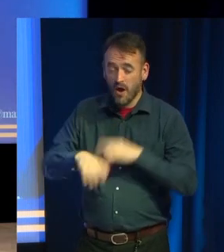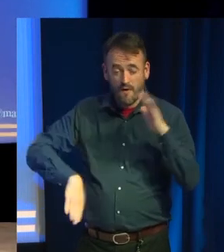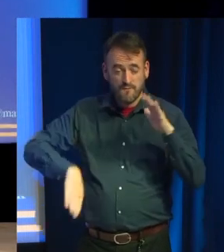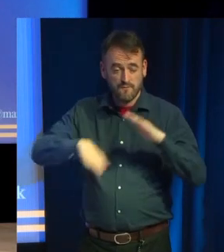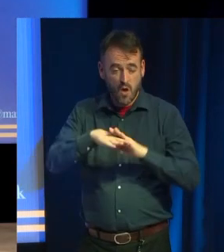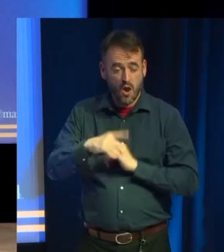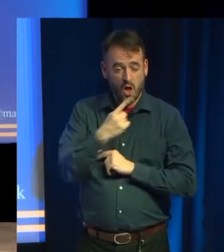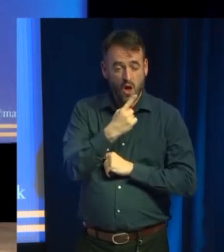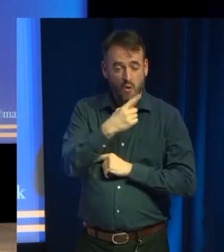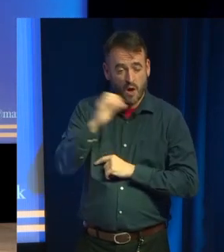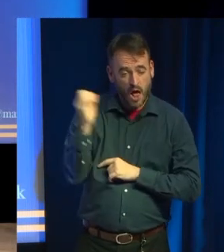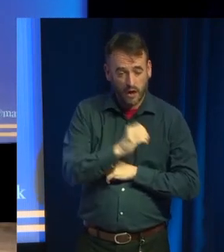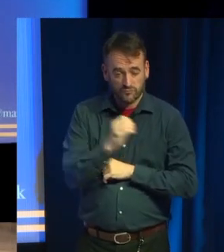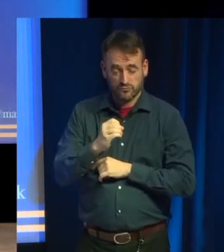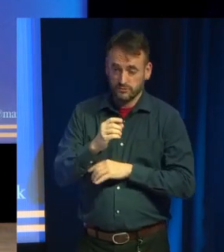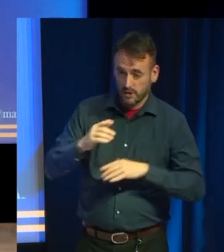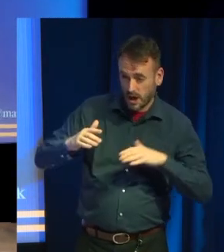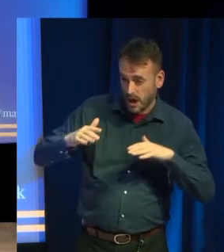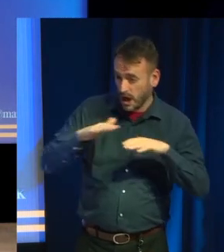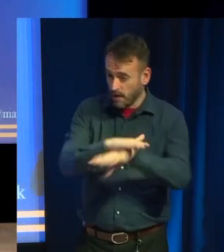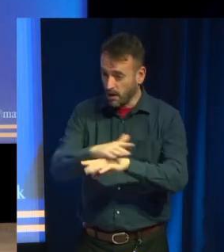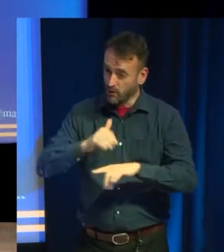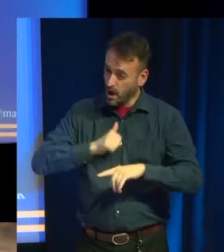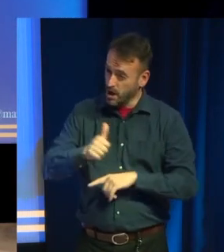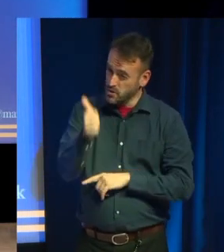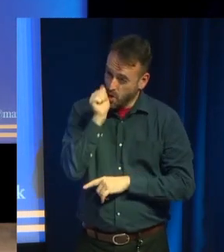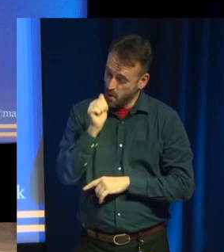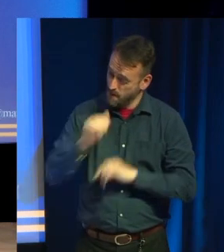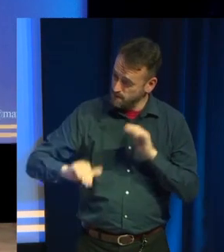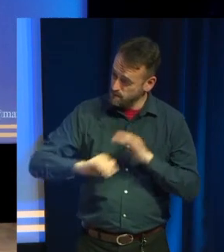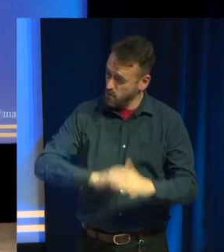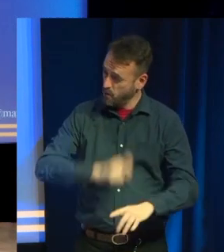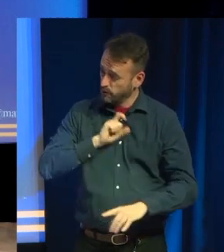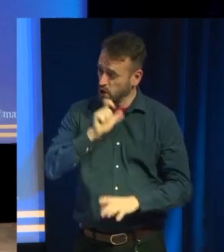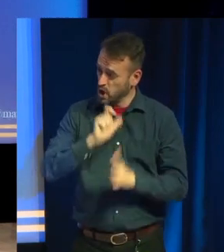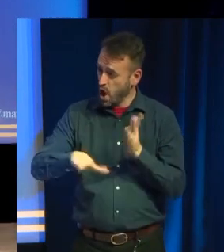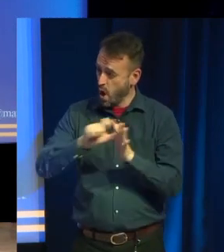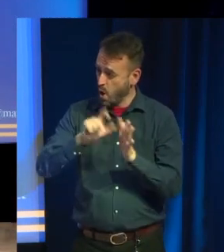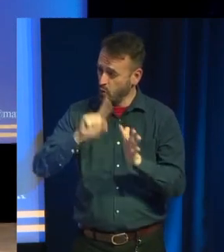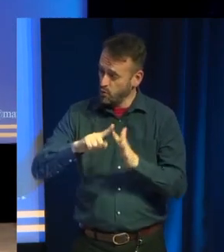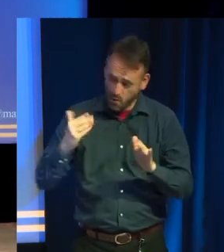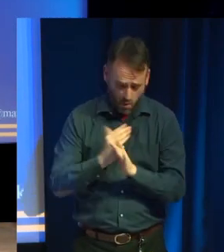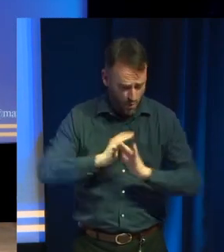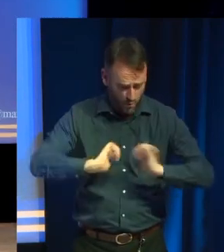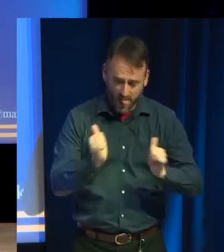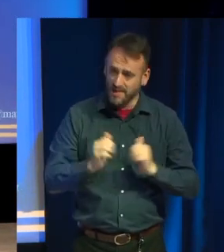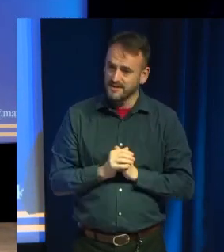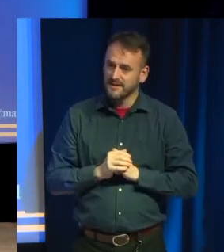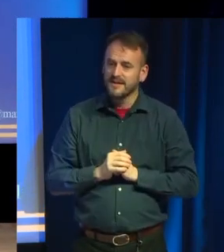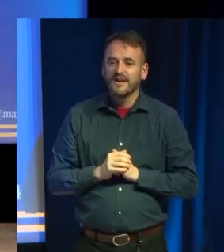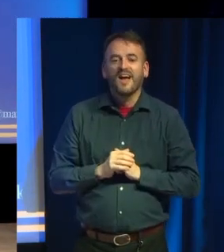code path works. So the kind of benefits from doing this Alexa stuff is people come to it thinking, oh, it's a voice-only game.